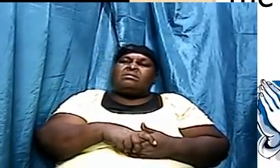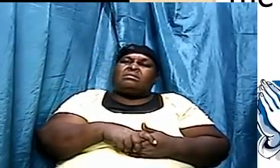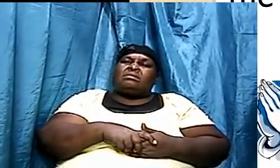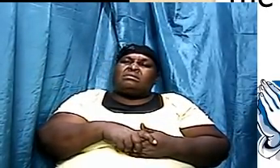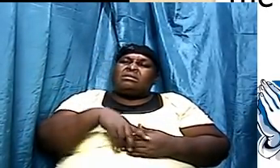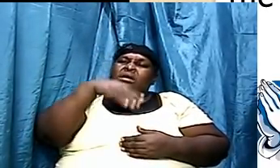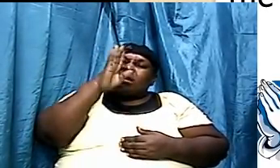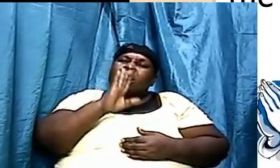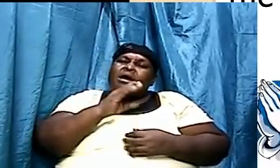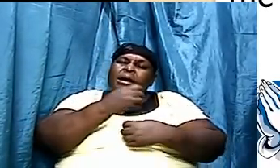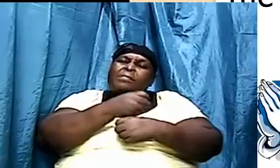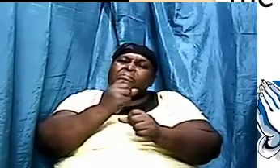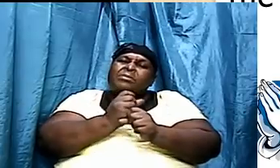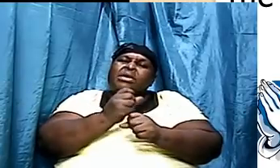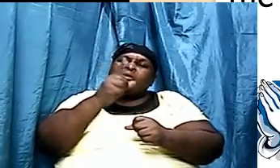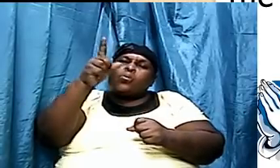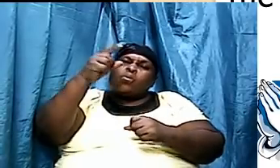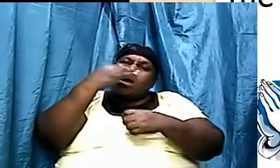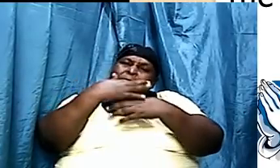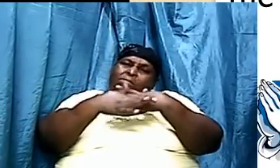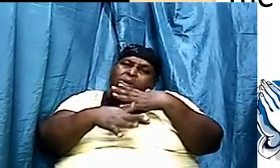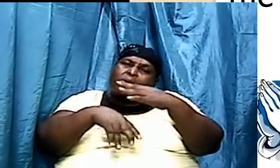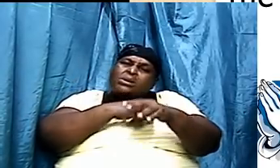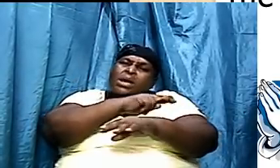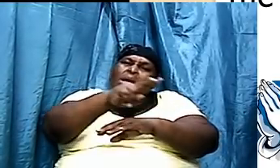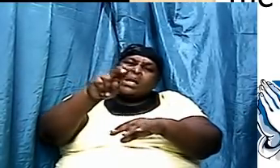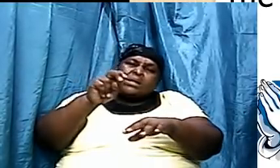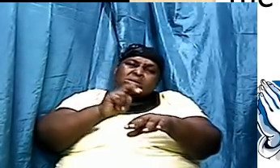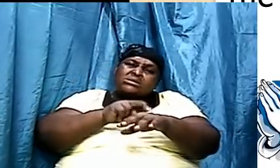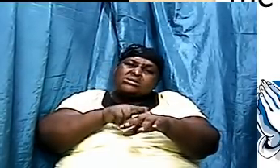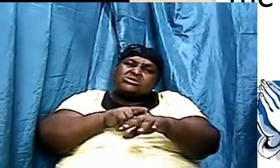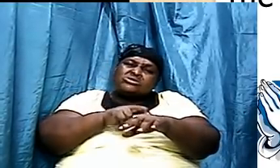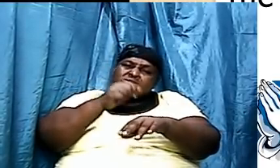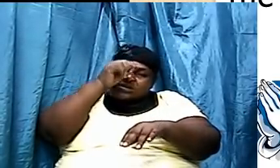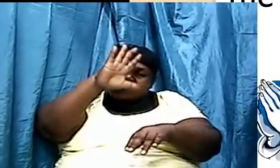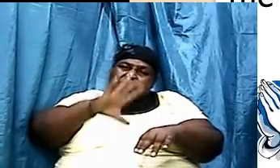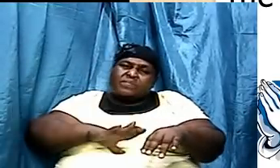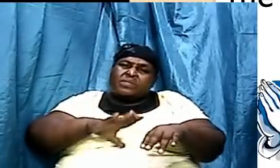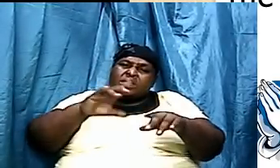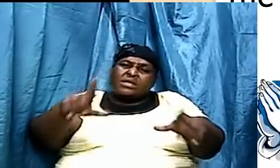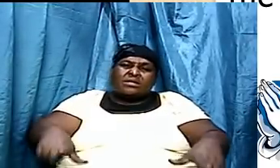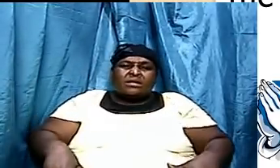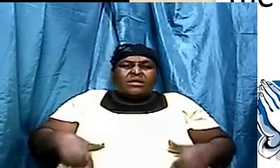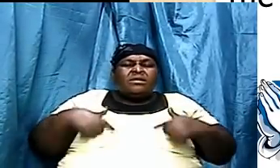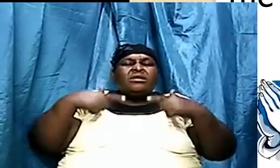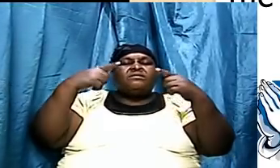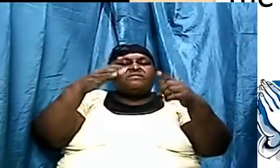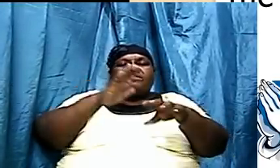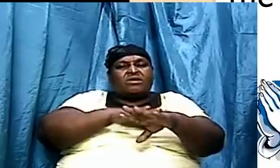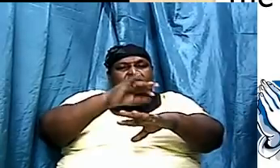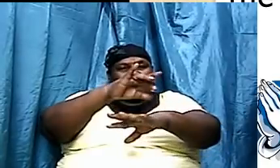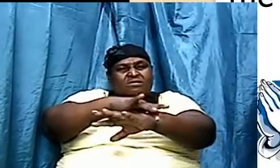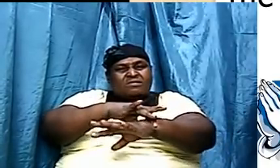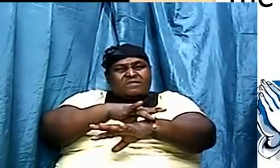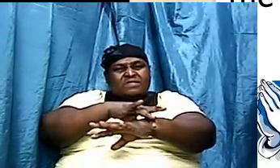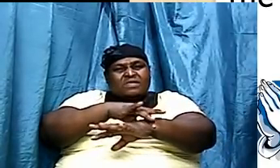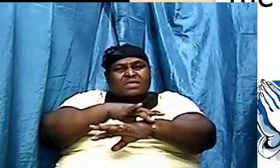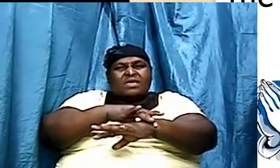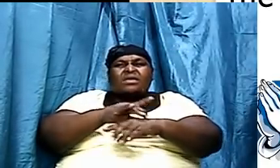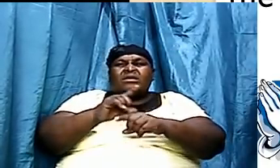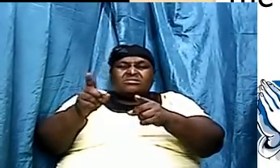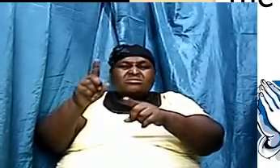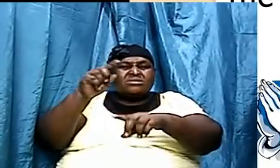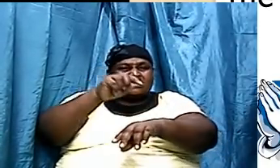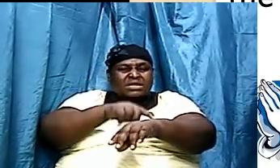God made of one blood all nations of men, for to dwell on all the face of the earth. And hath determined the